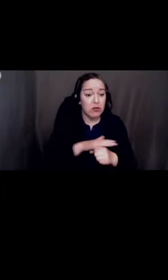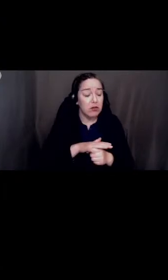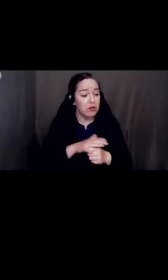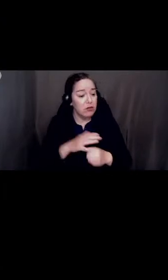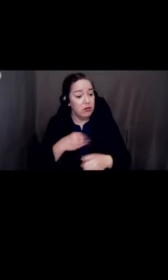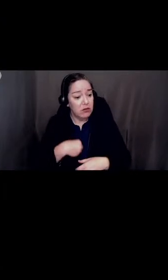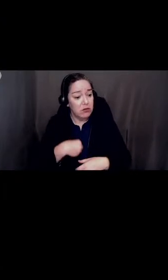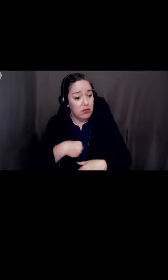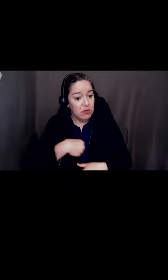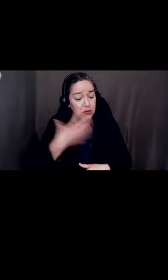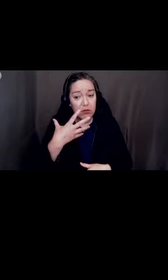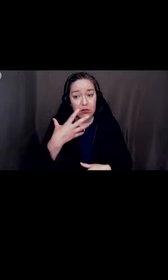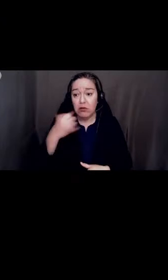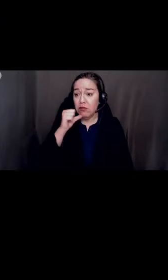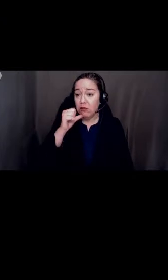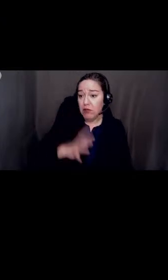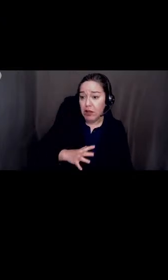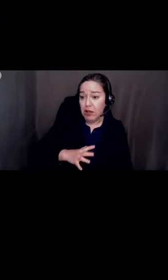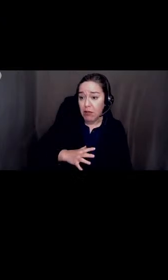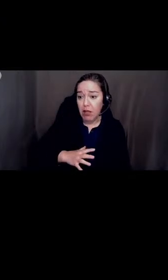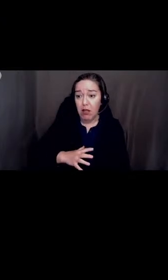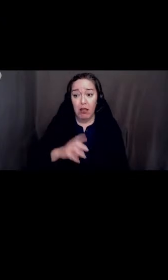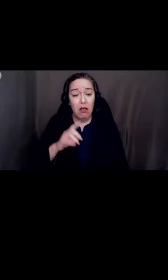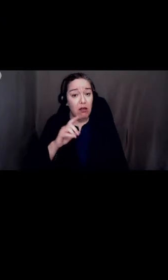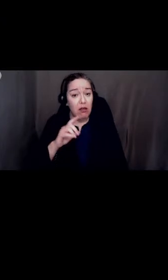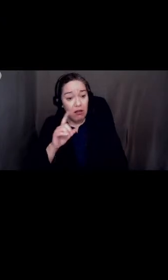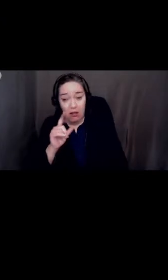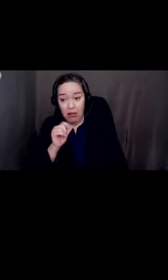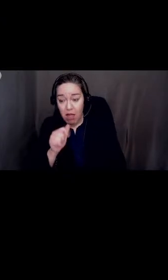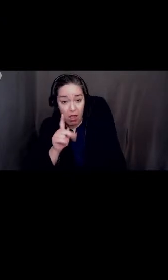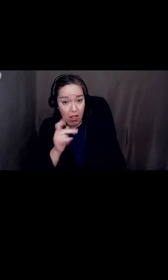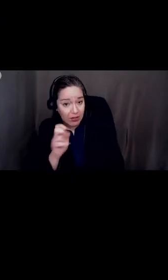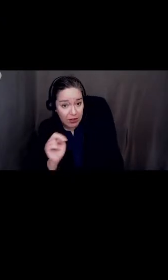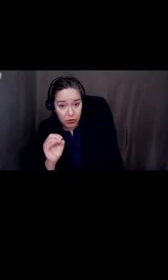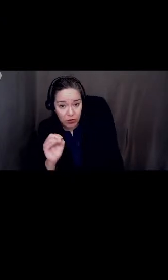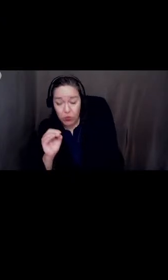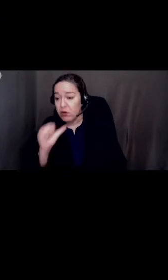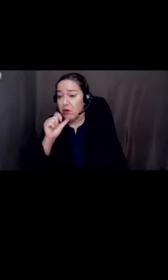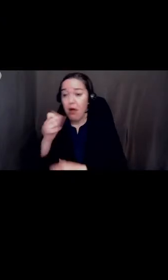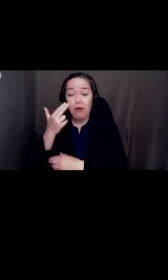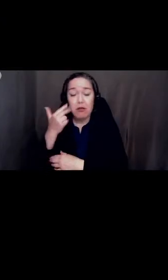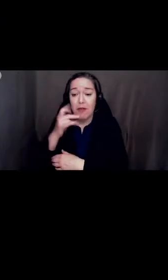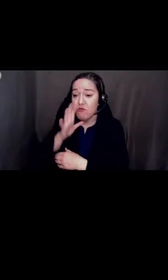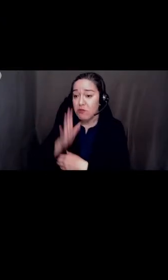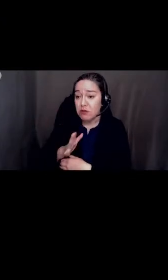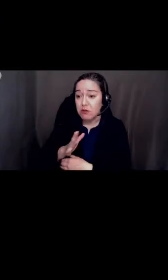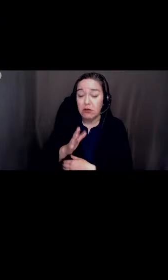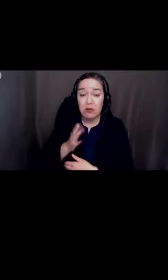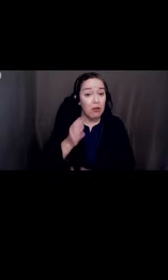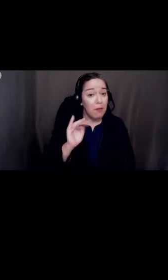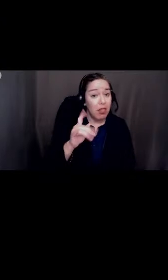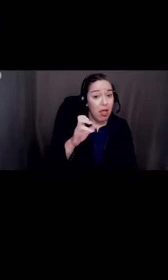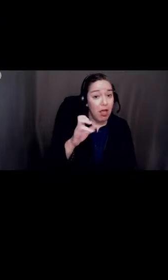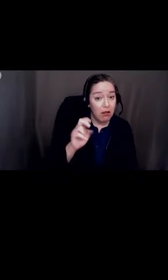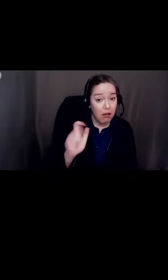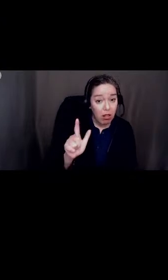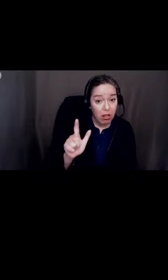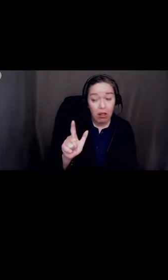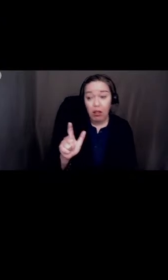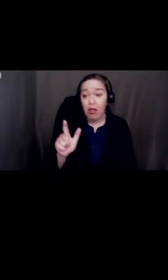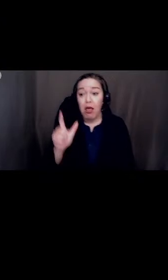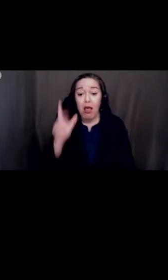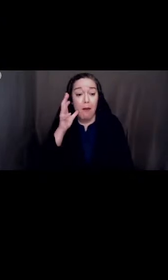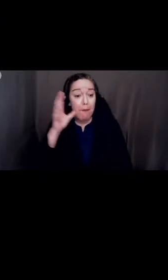non Spanish speaking, as a millennial, as a single parent of a preschool child, a high school